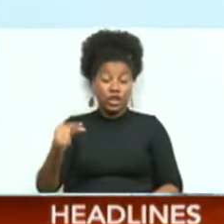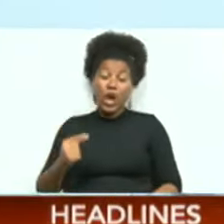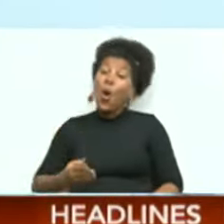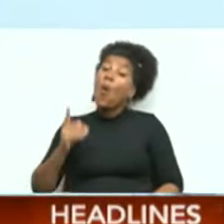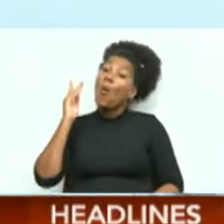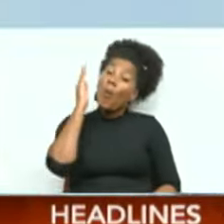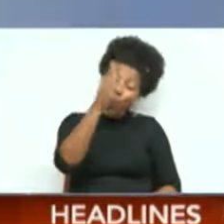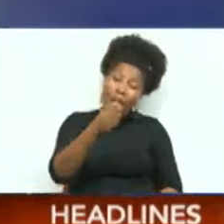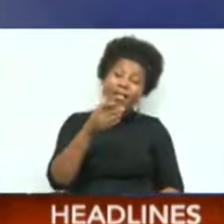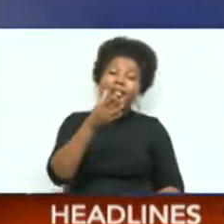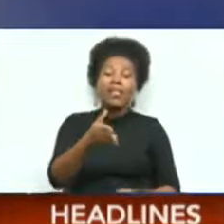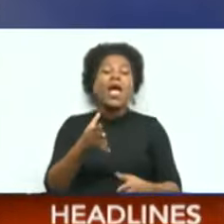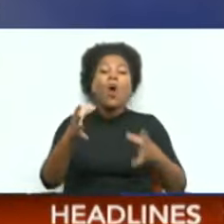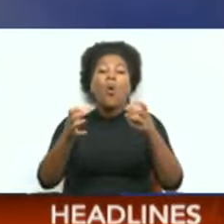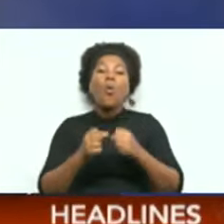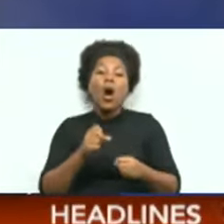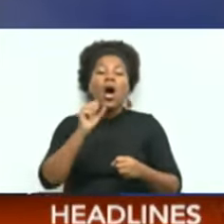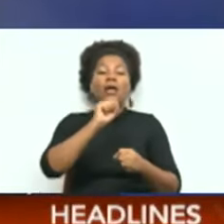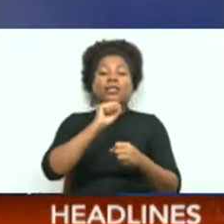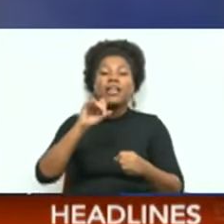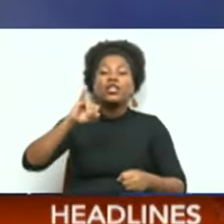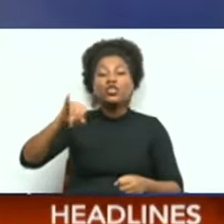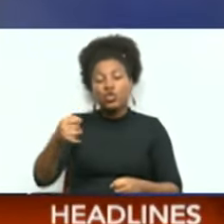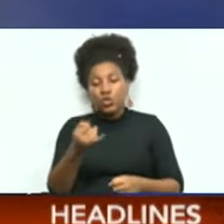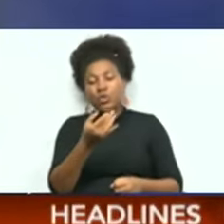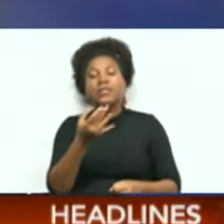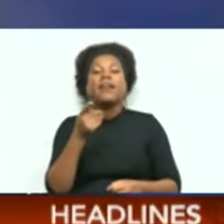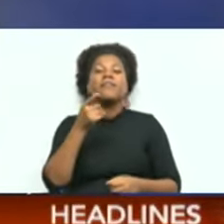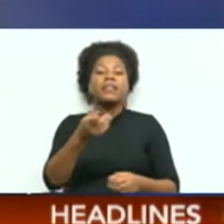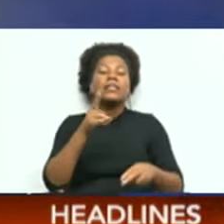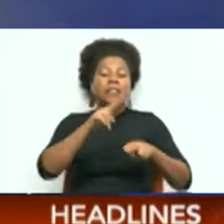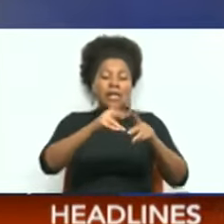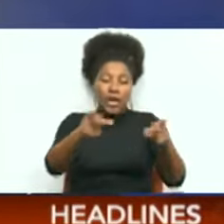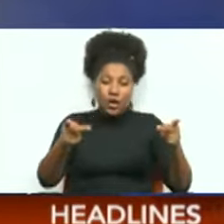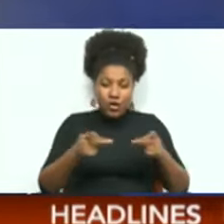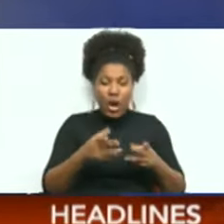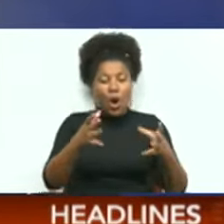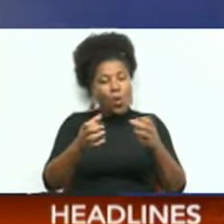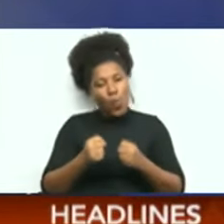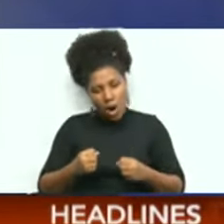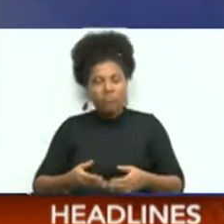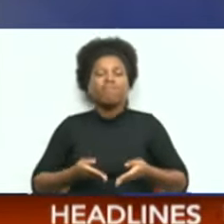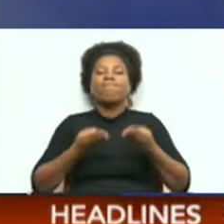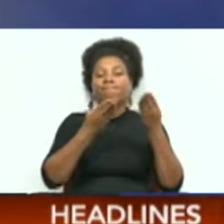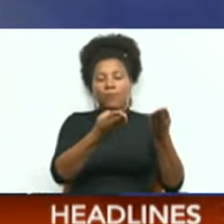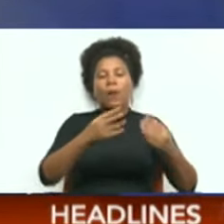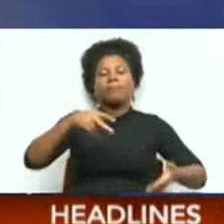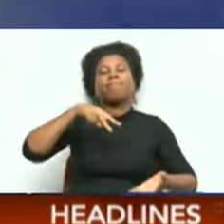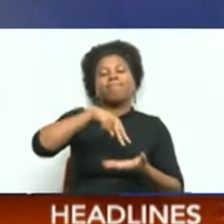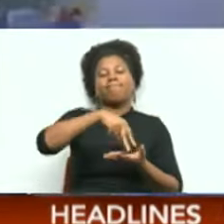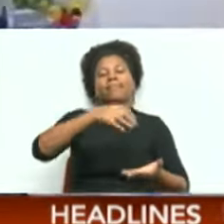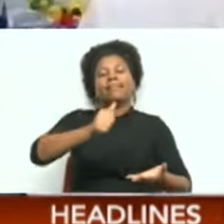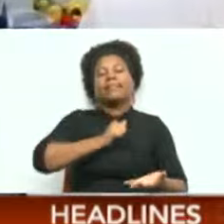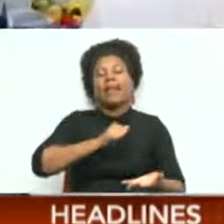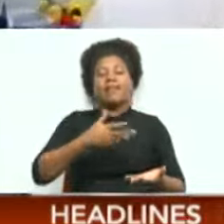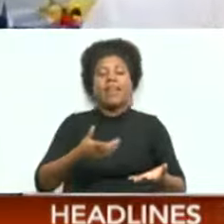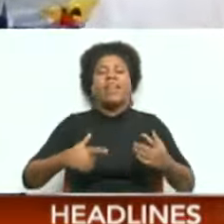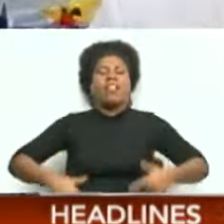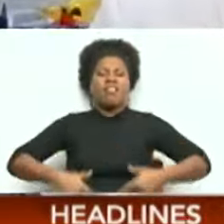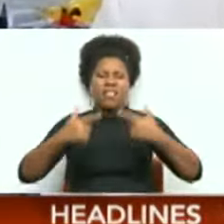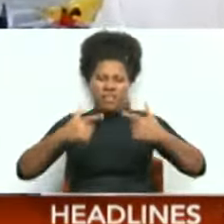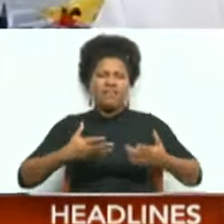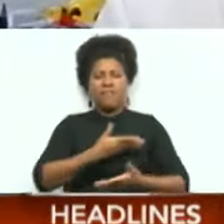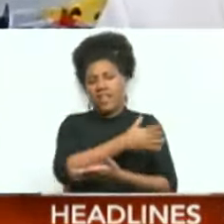the St. Joseph seat whenever it is called. In a release, Griffith said he was born and raised in St. Joseph and lived almost half his life